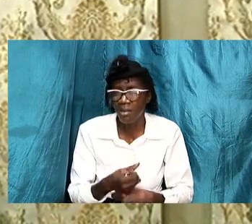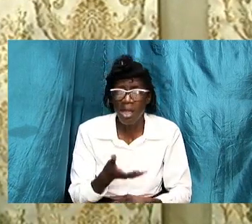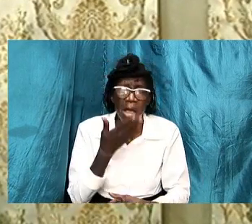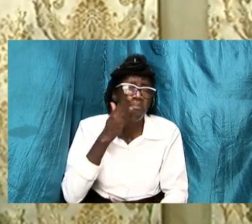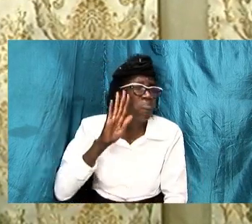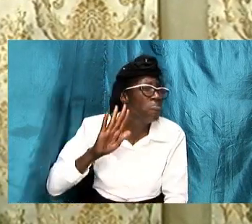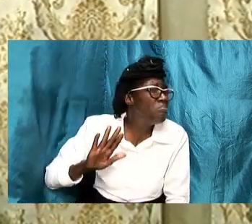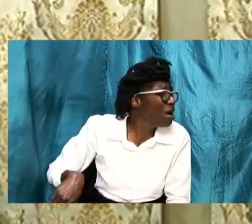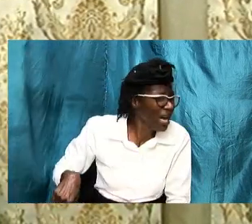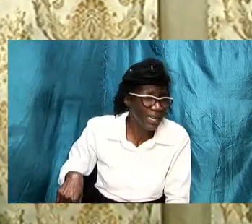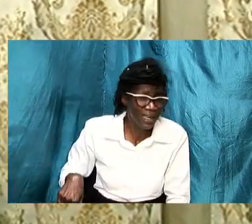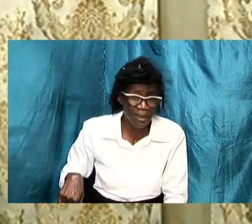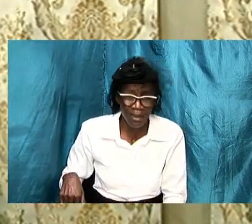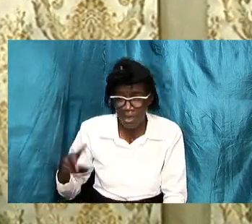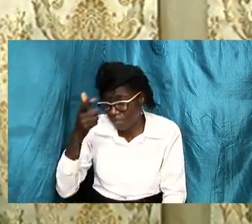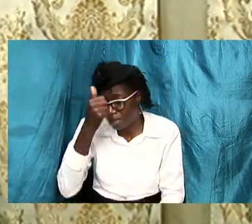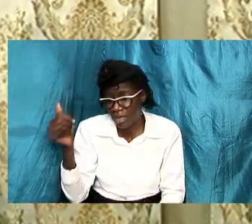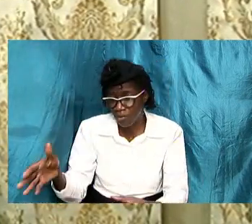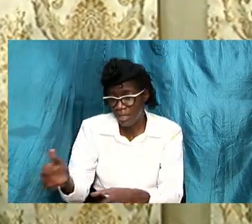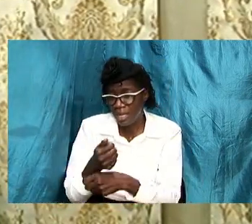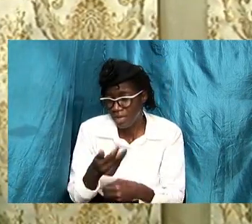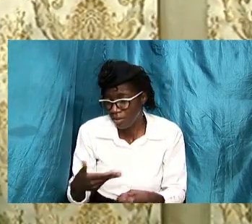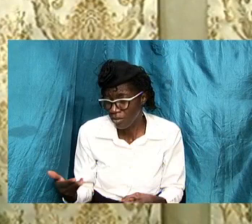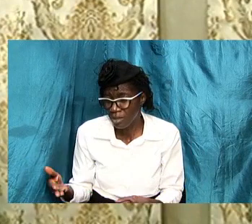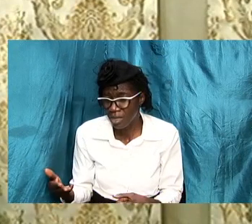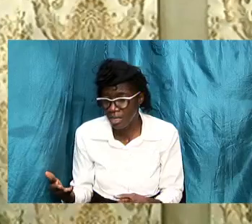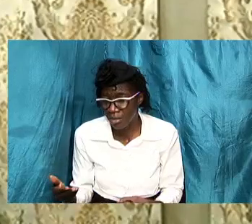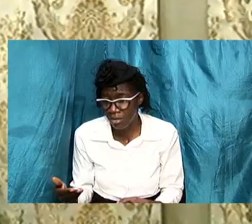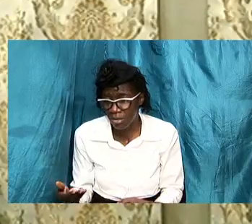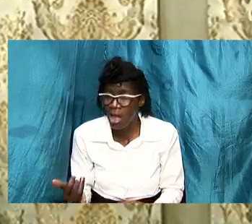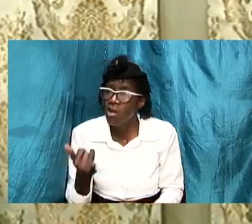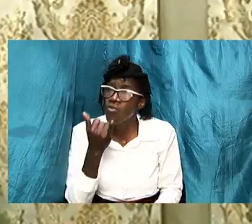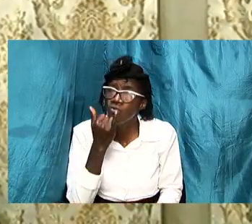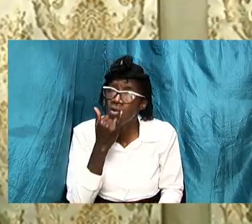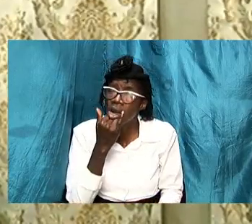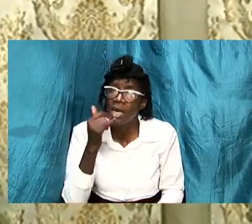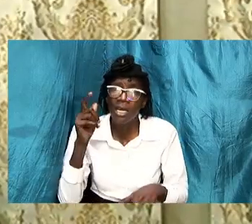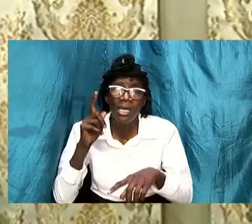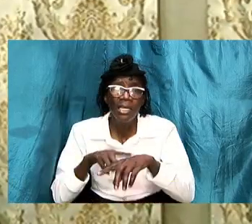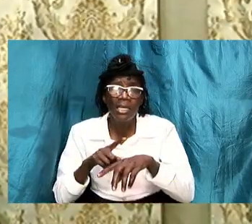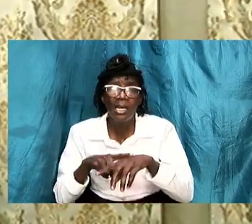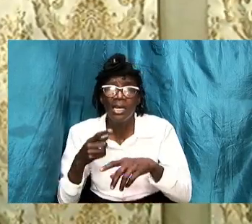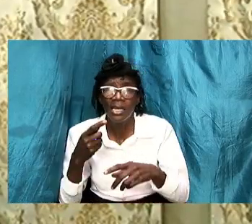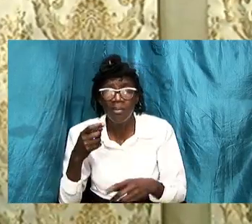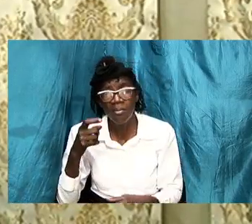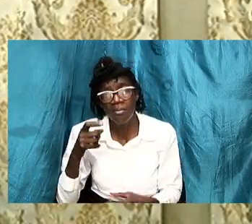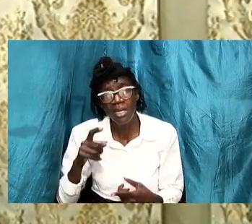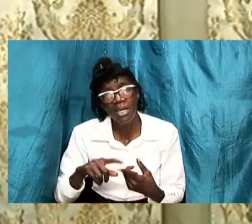taken some things for granted it is time to wise up and so we are going to move